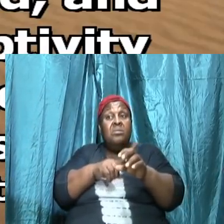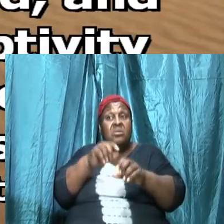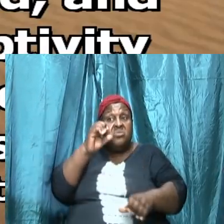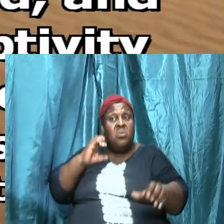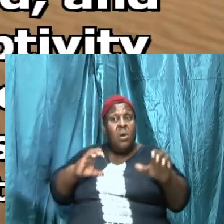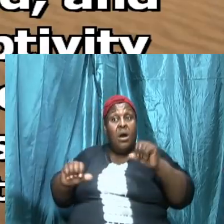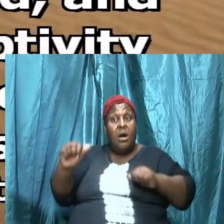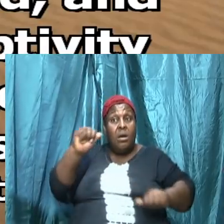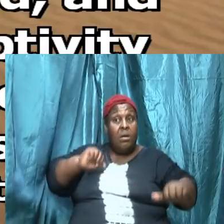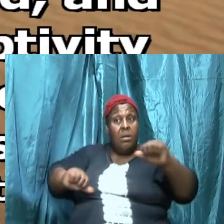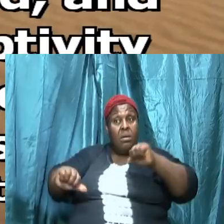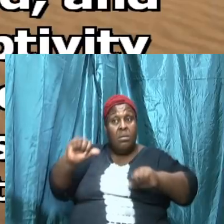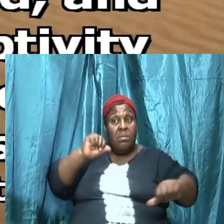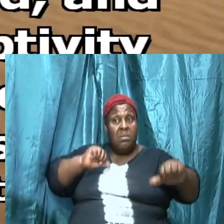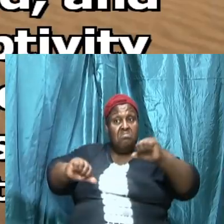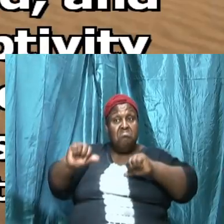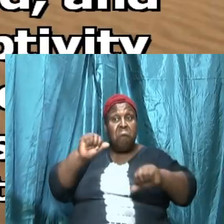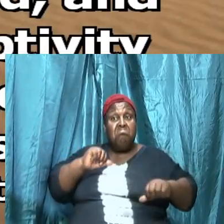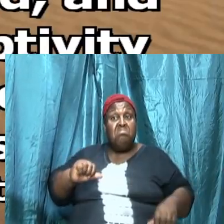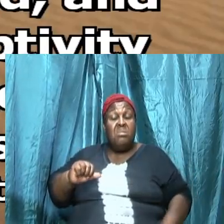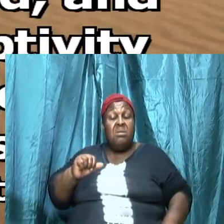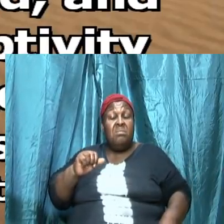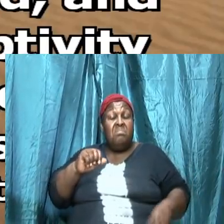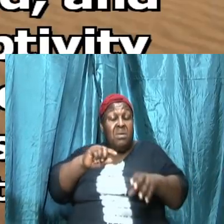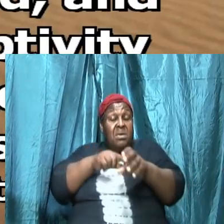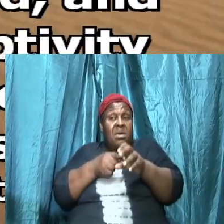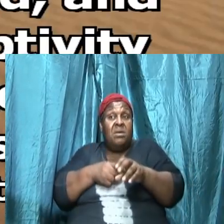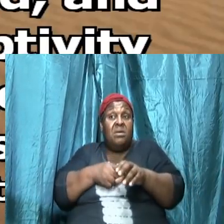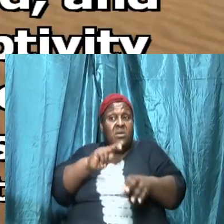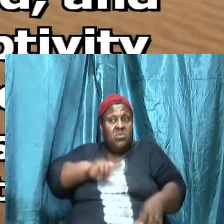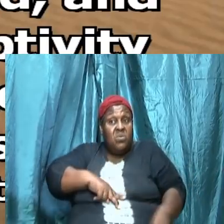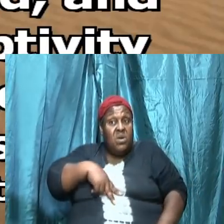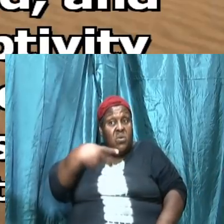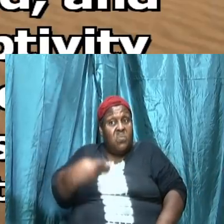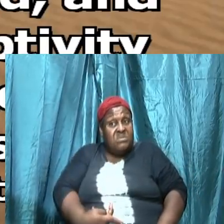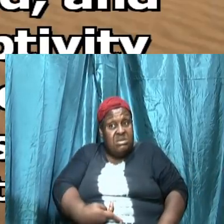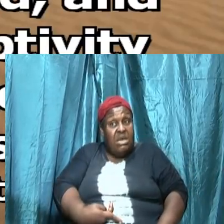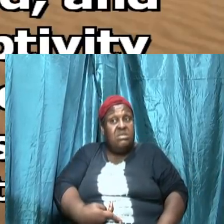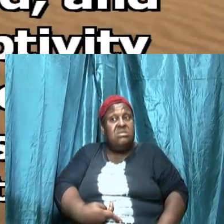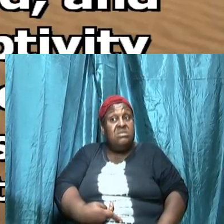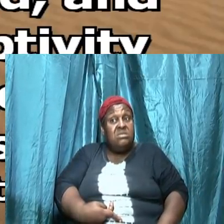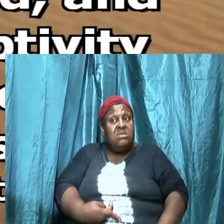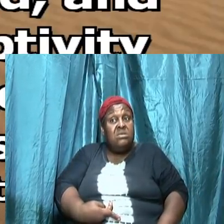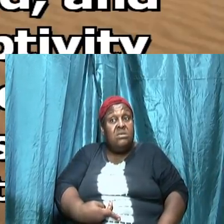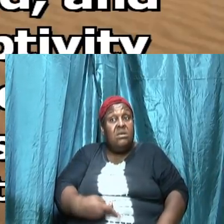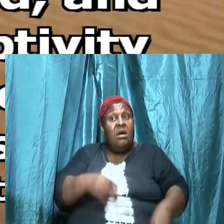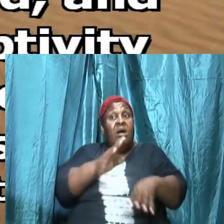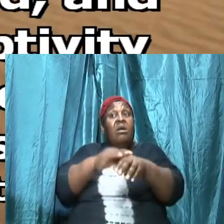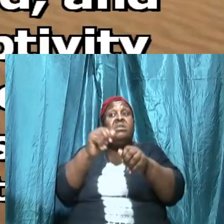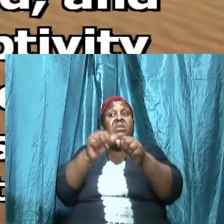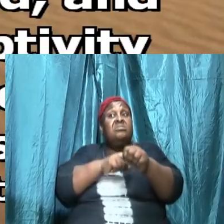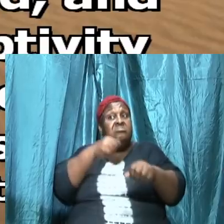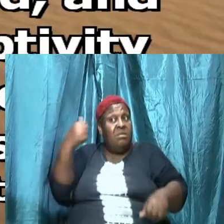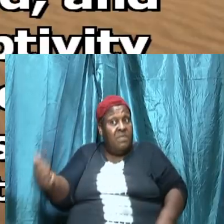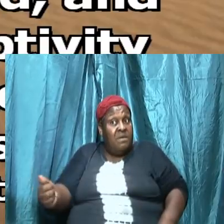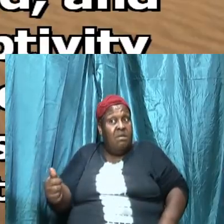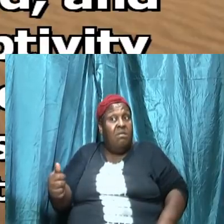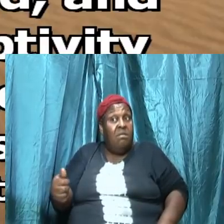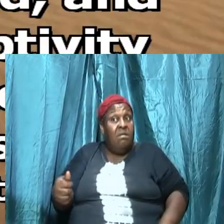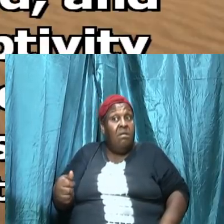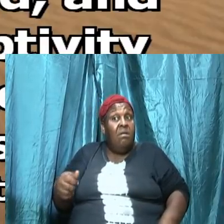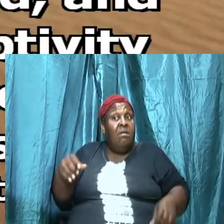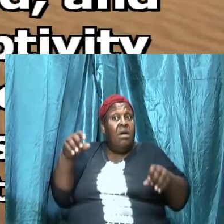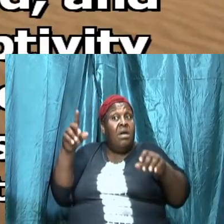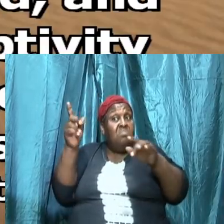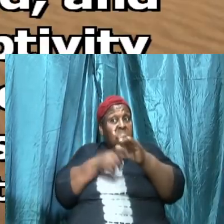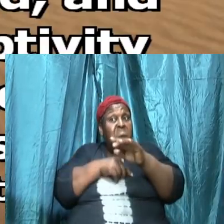watch me and him watch me and her all that happen you know is that we misread something and who